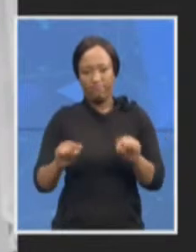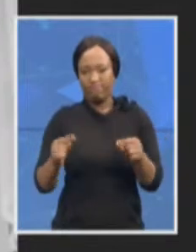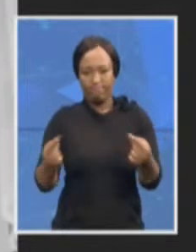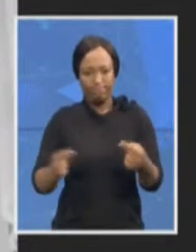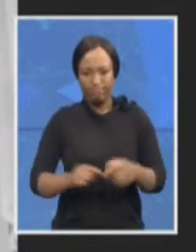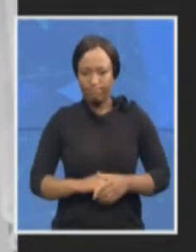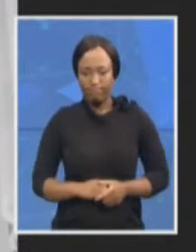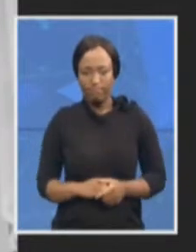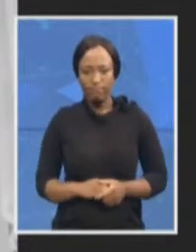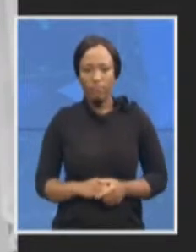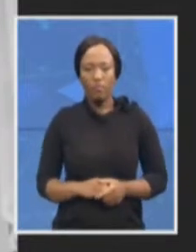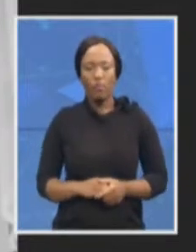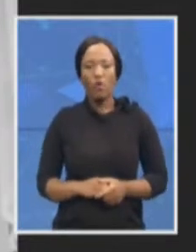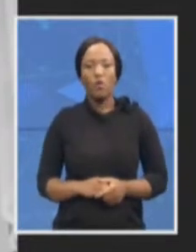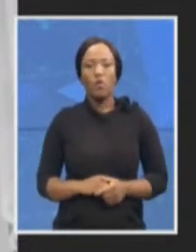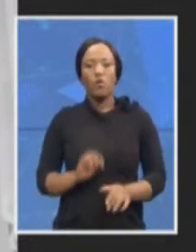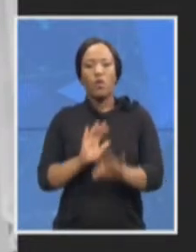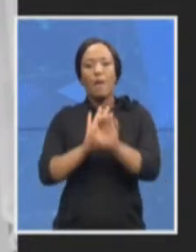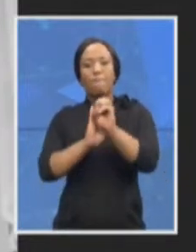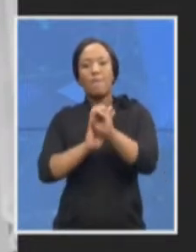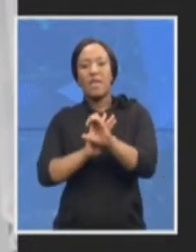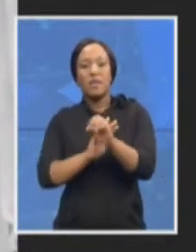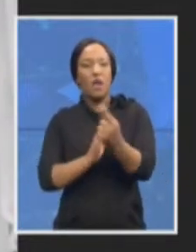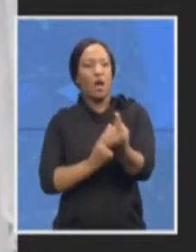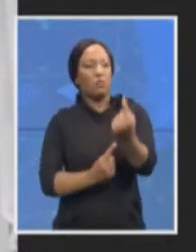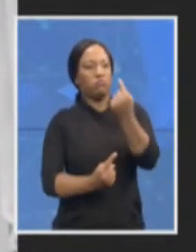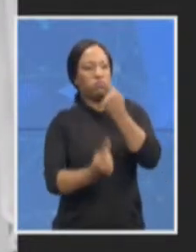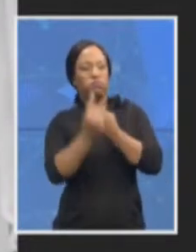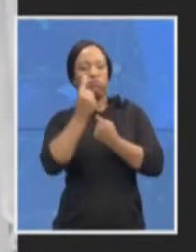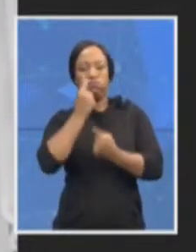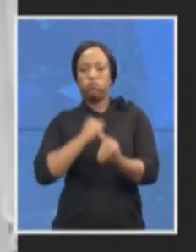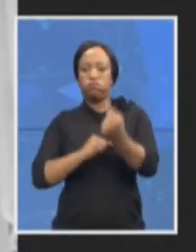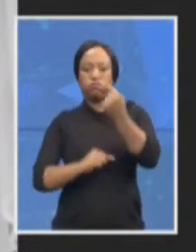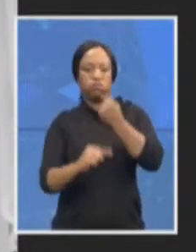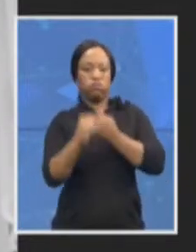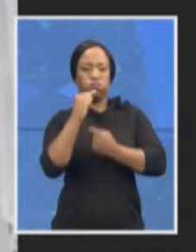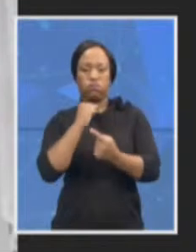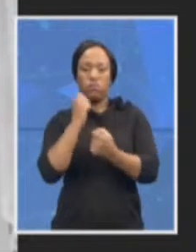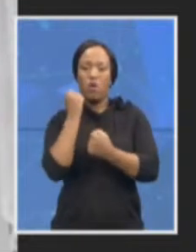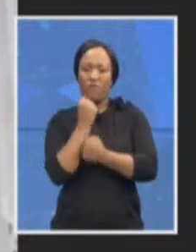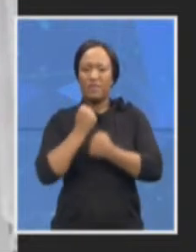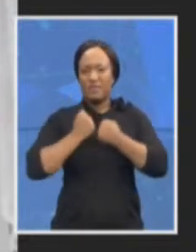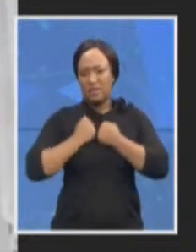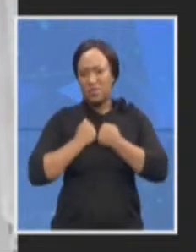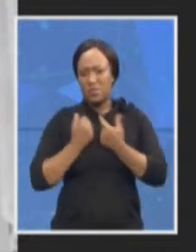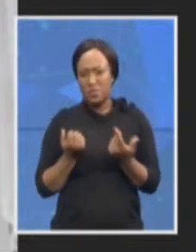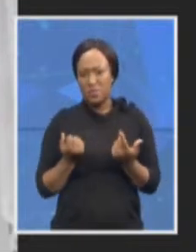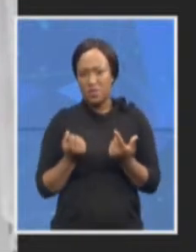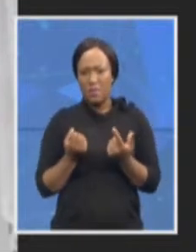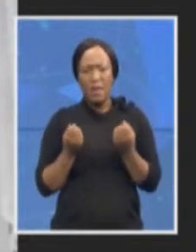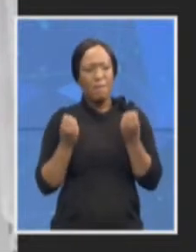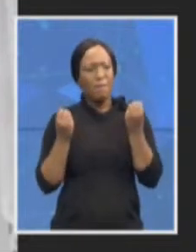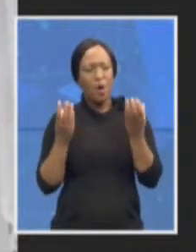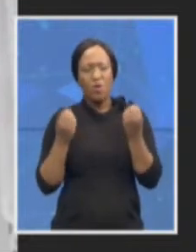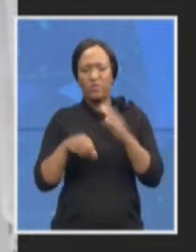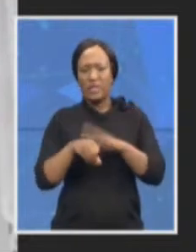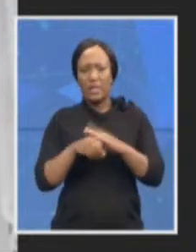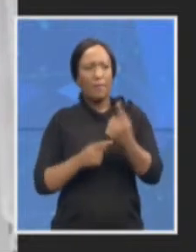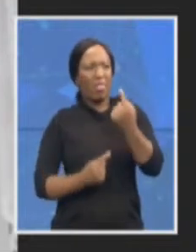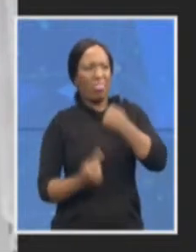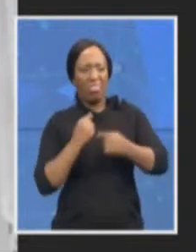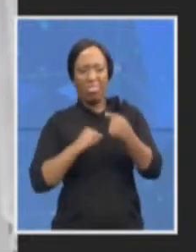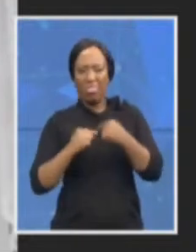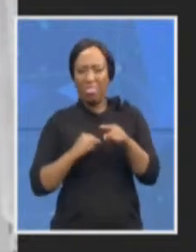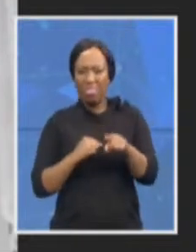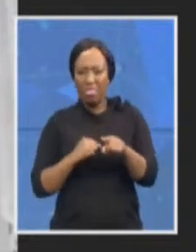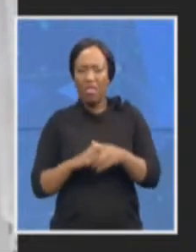against our office quite frequently and the pattern is it's often when these cases it's prior